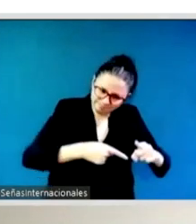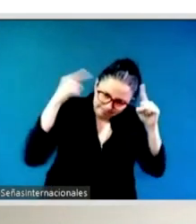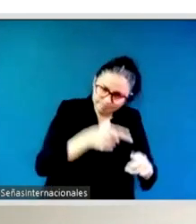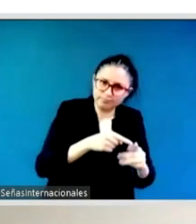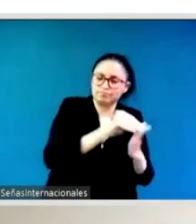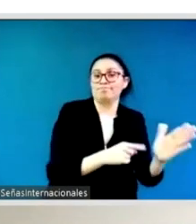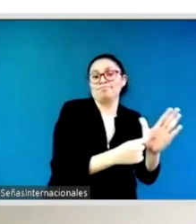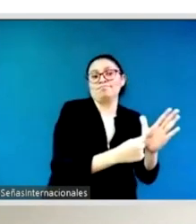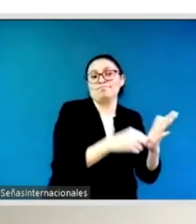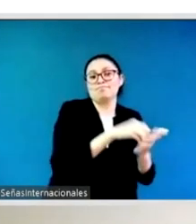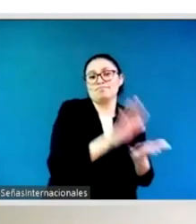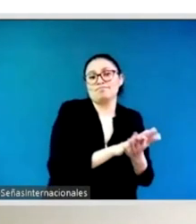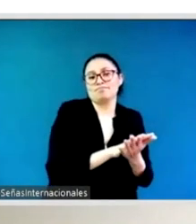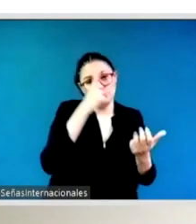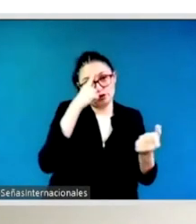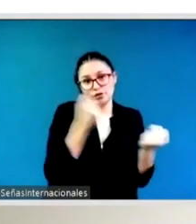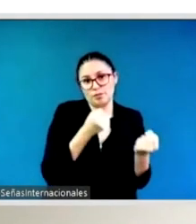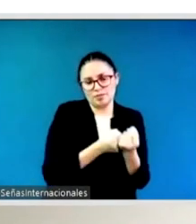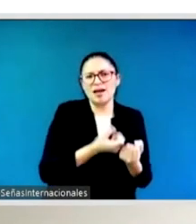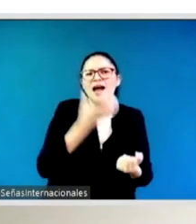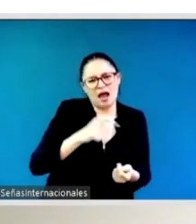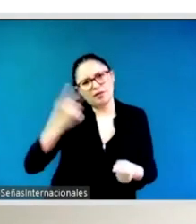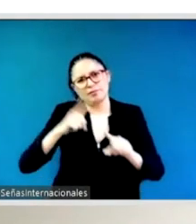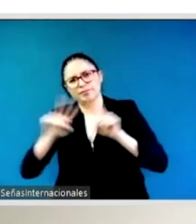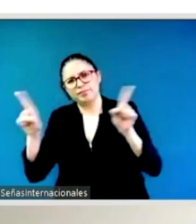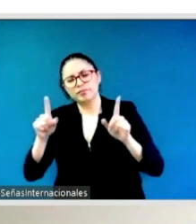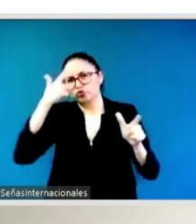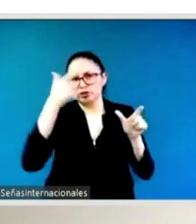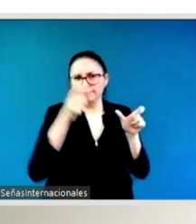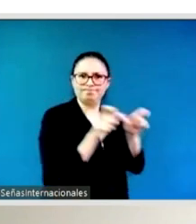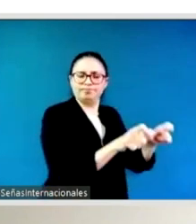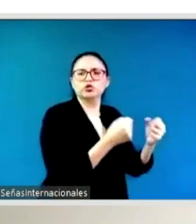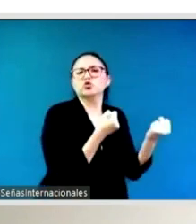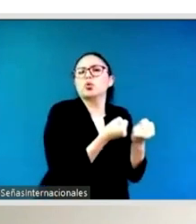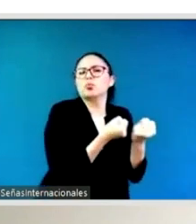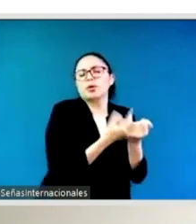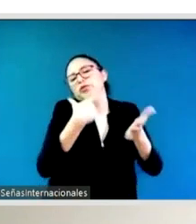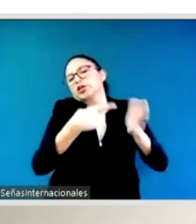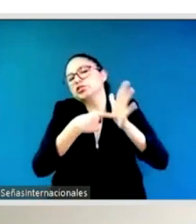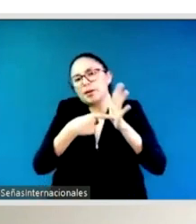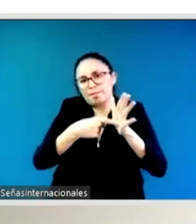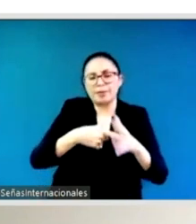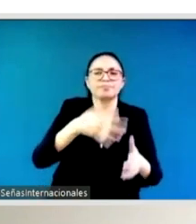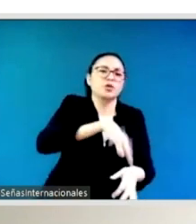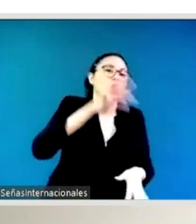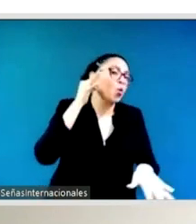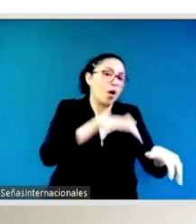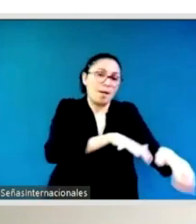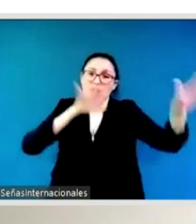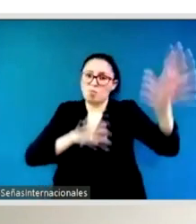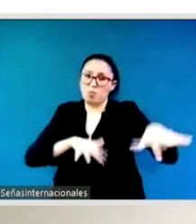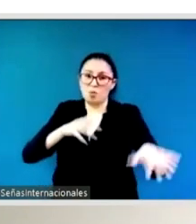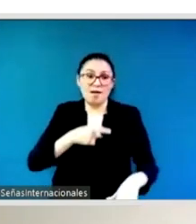uh activists are facing uh threats and that uh you know has many different different elements